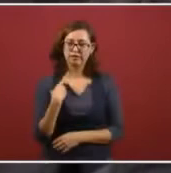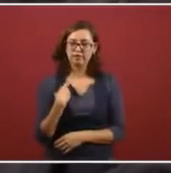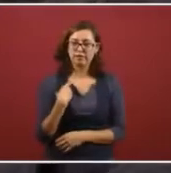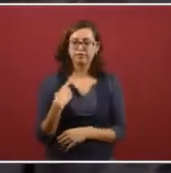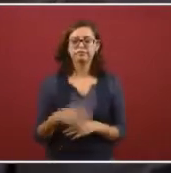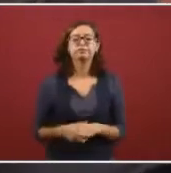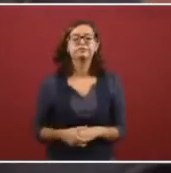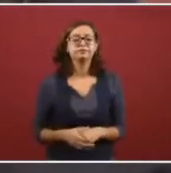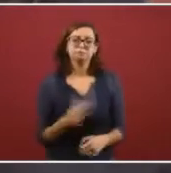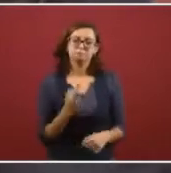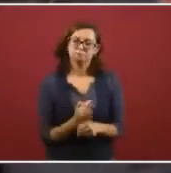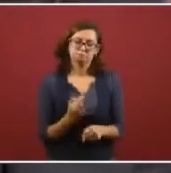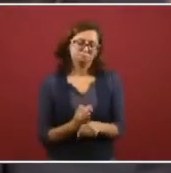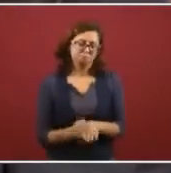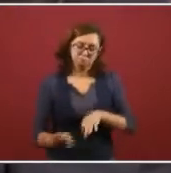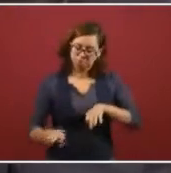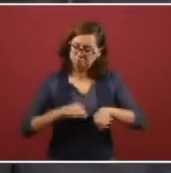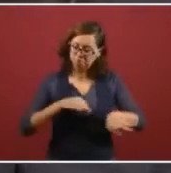are working on it.